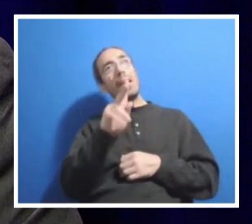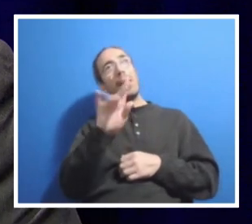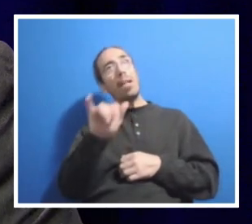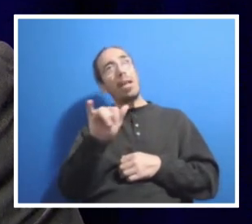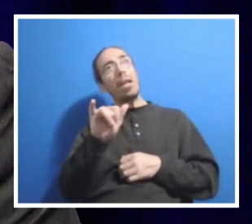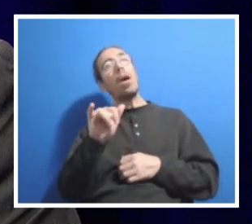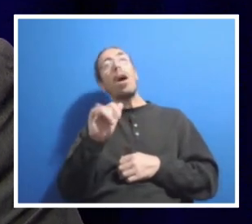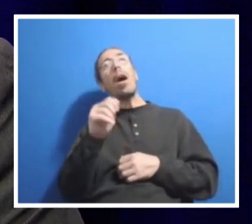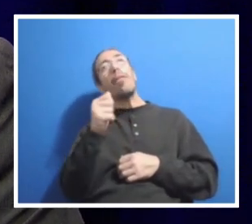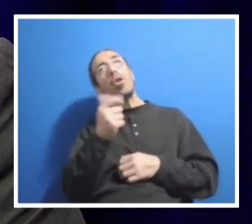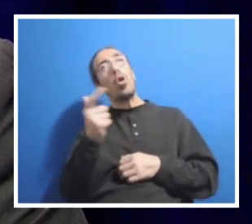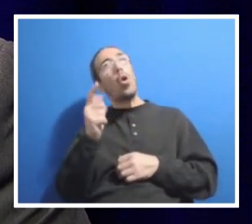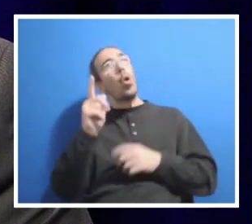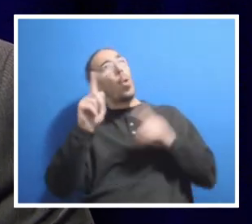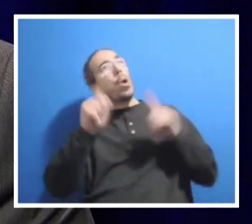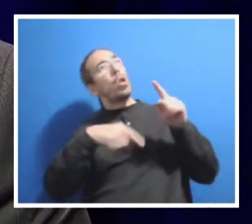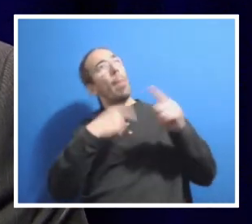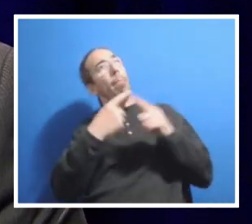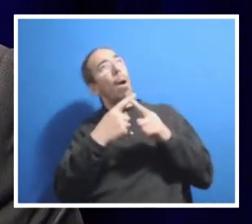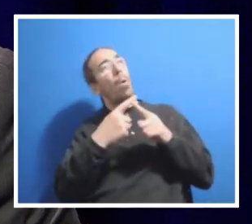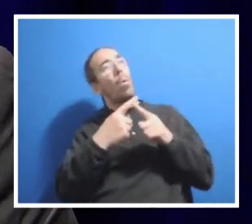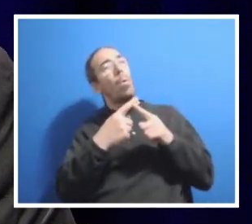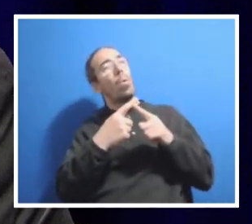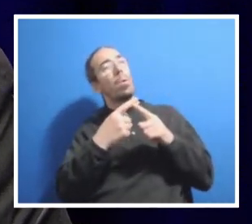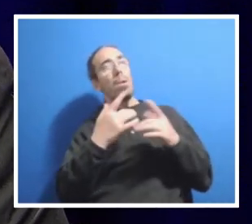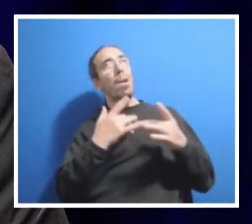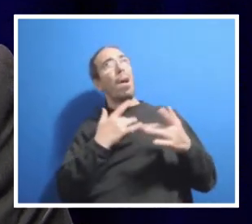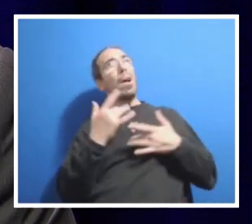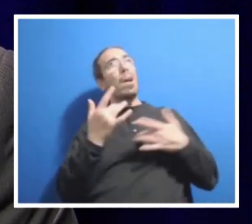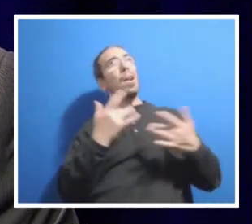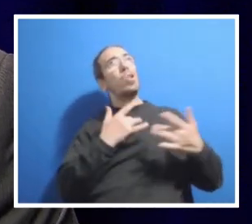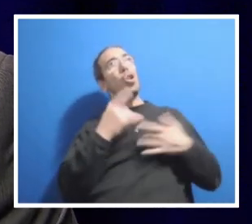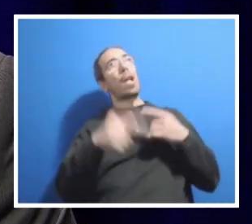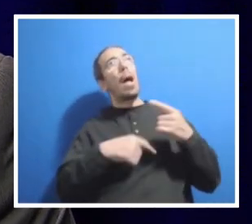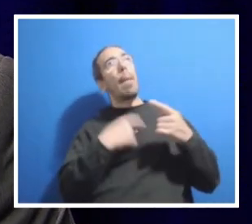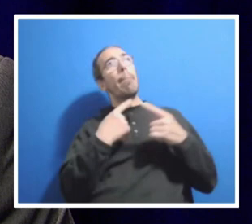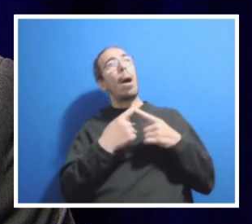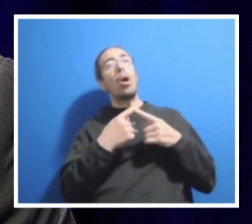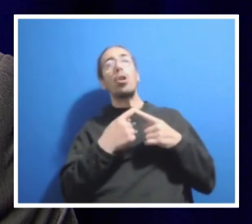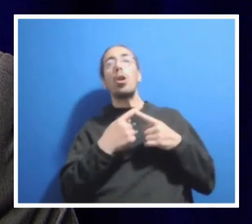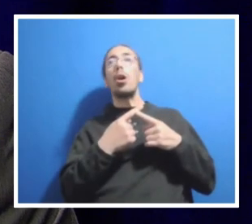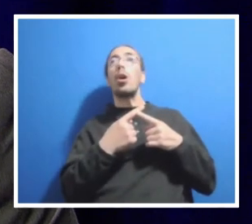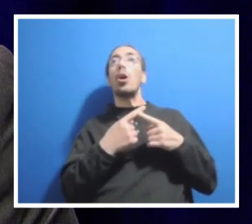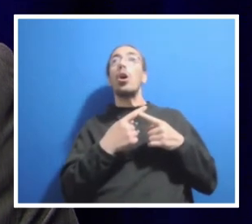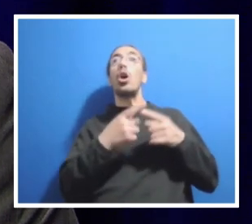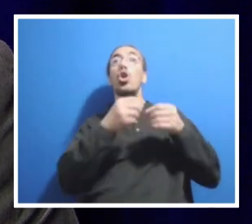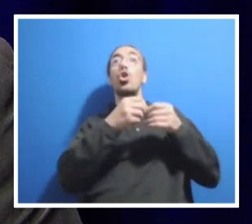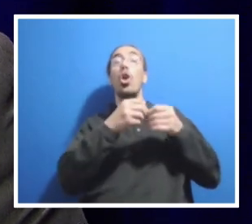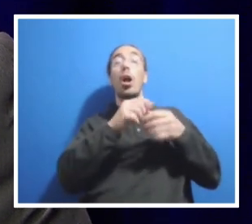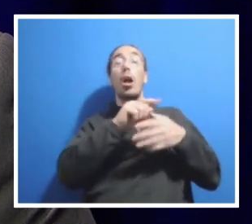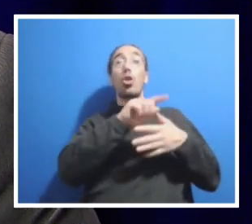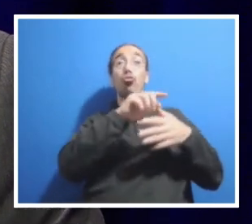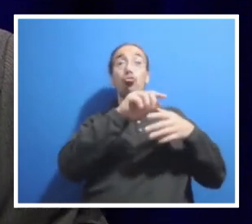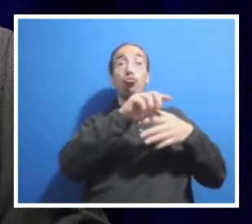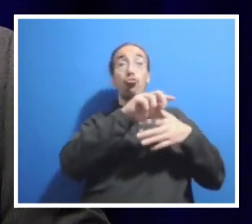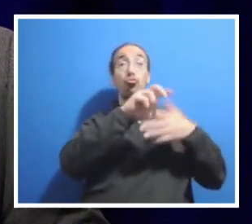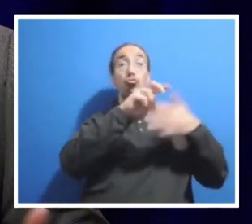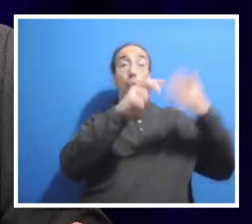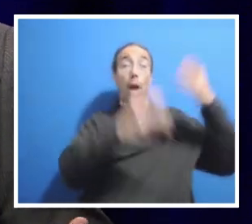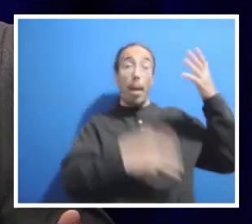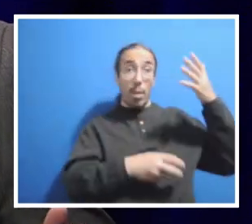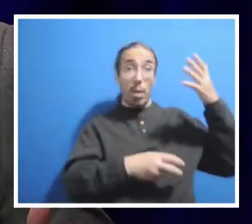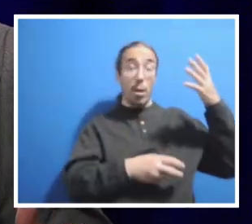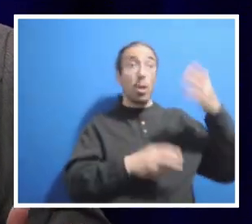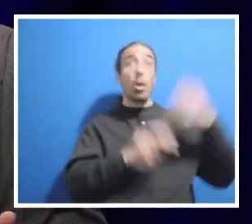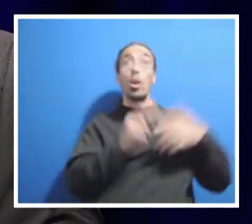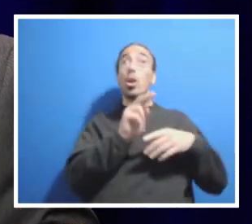few inquiries coming in. concerns about our drop in the U.S. News ranking. They noted that if one does